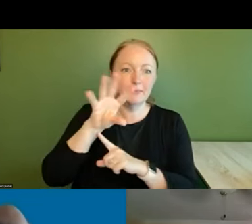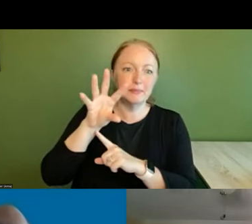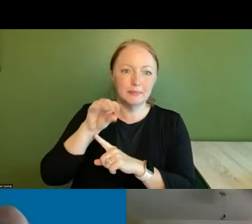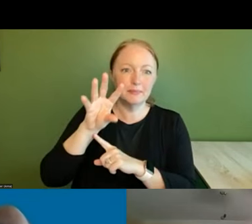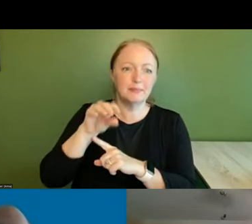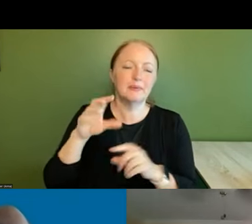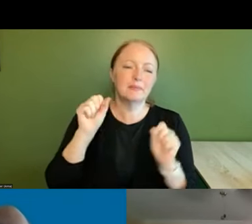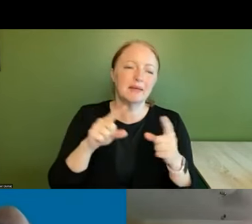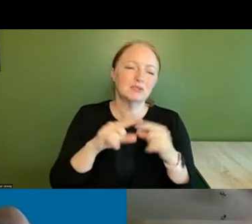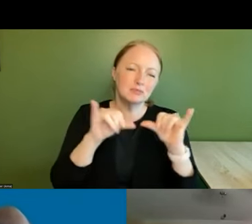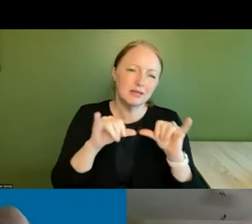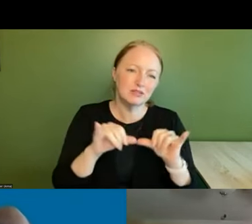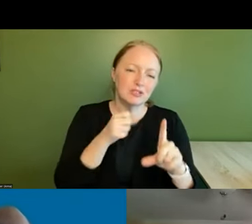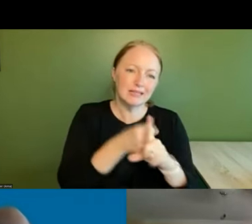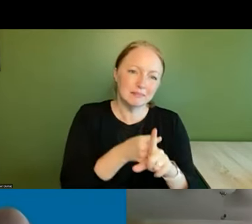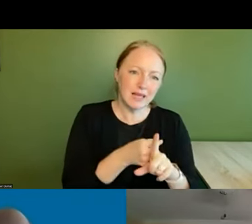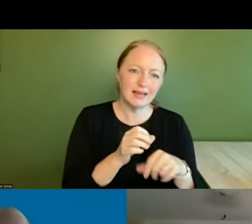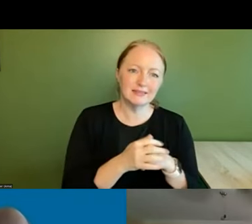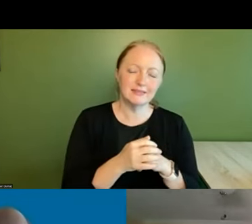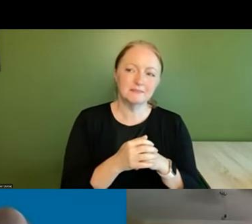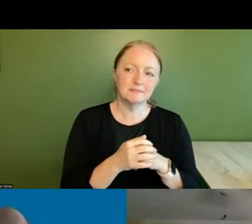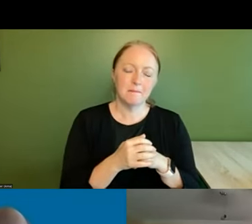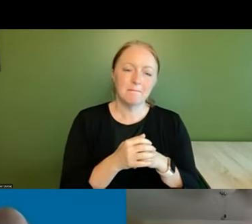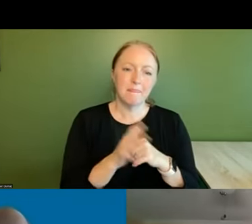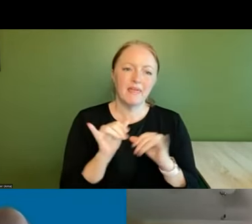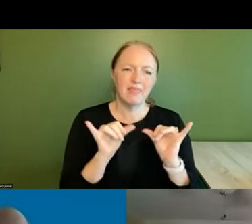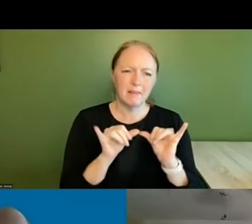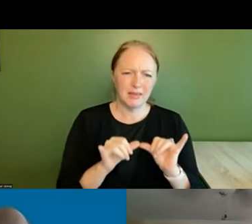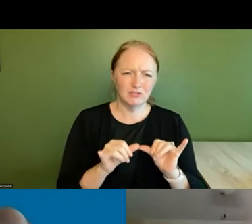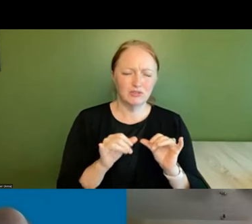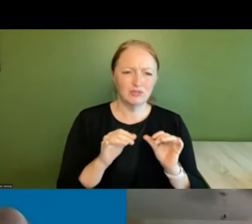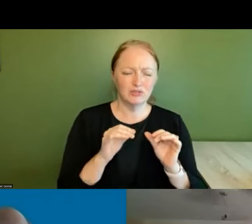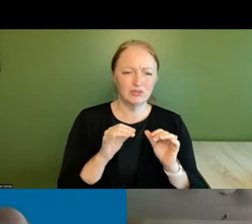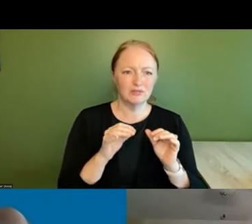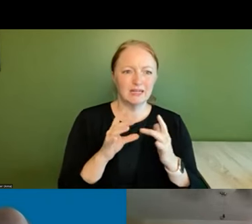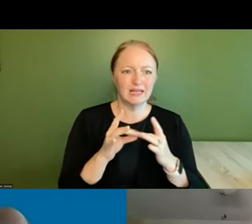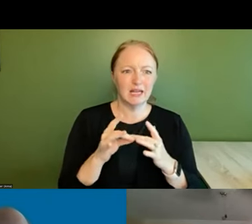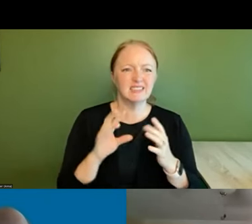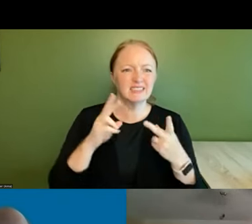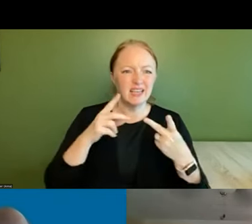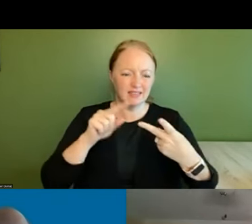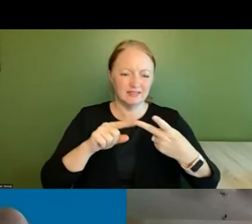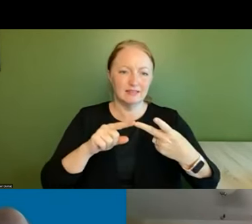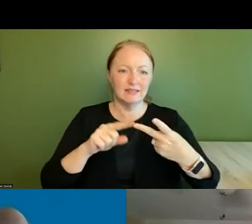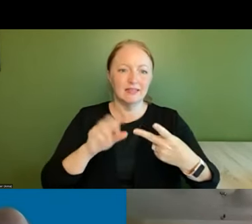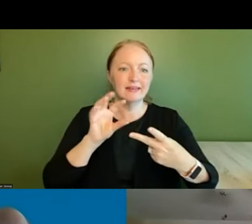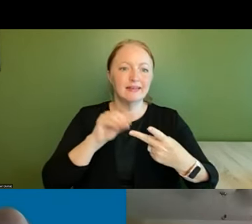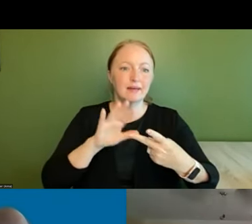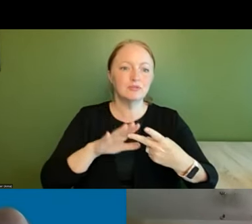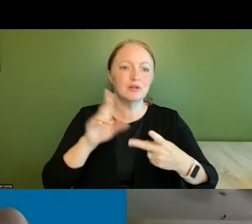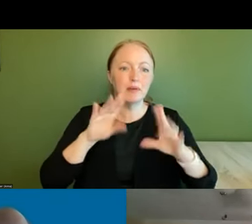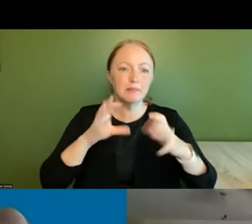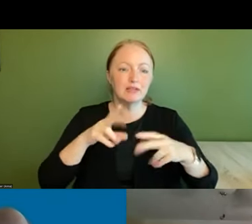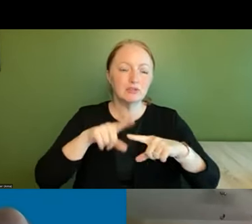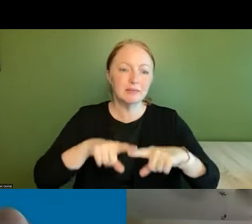the idea of being able to measure impact and on the metrics guiding principles the second bullet said capturing population based